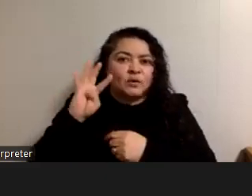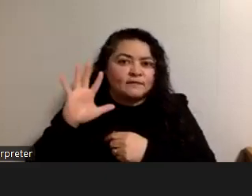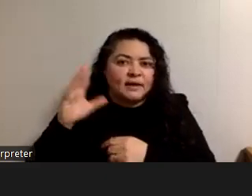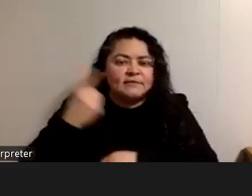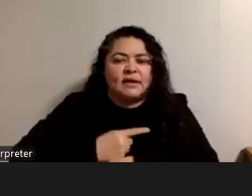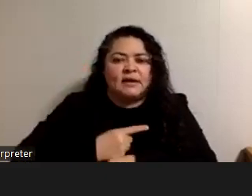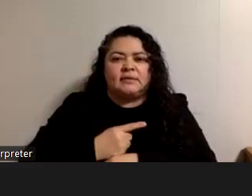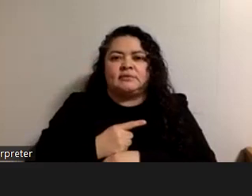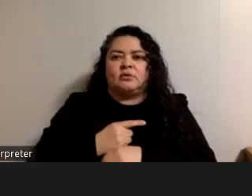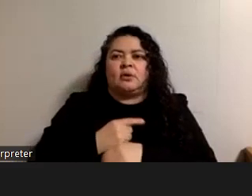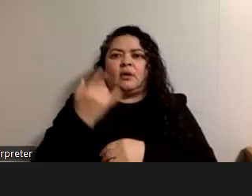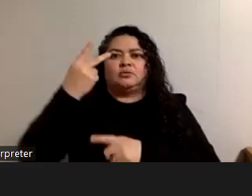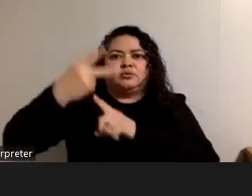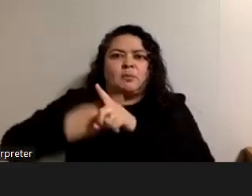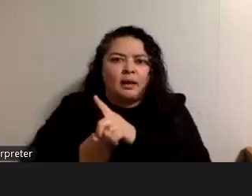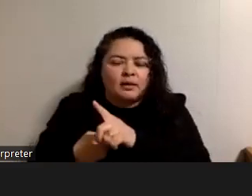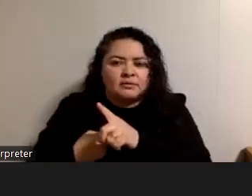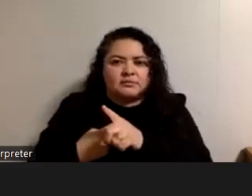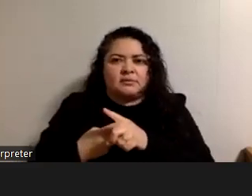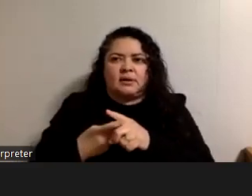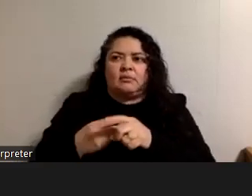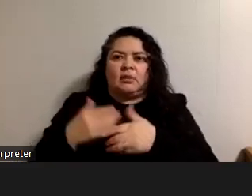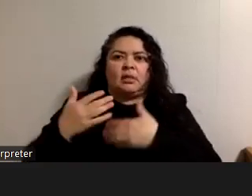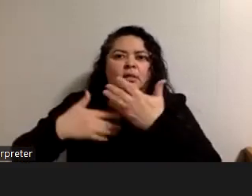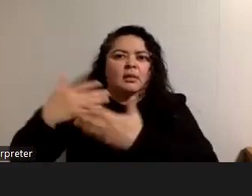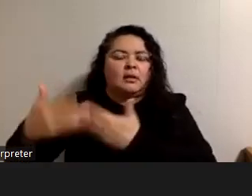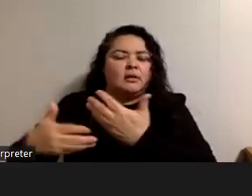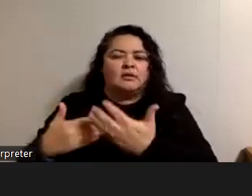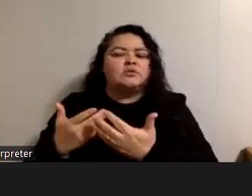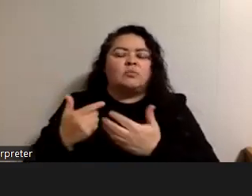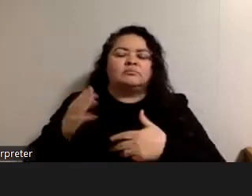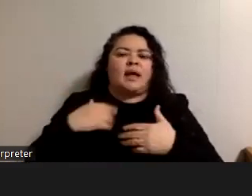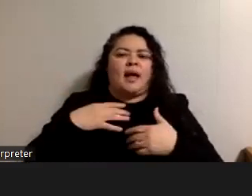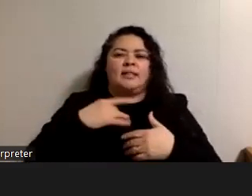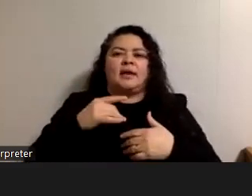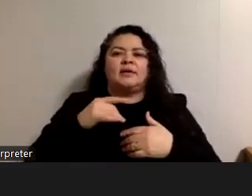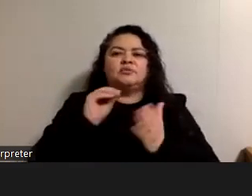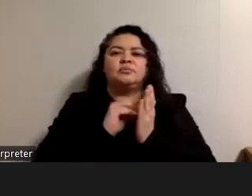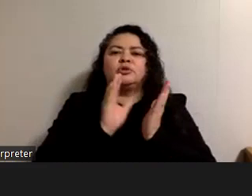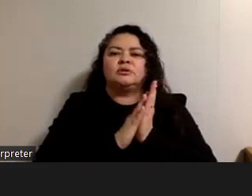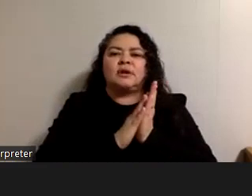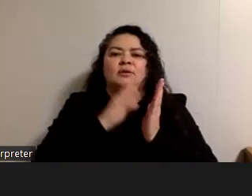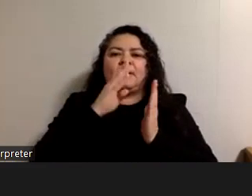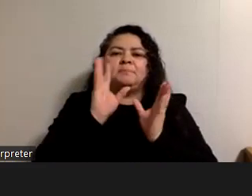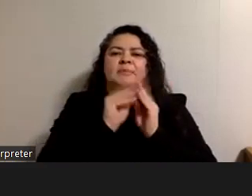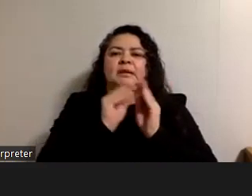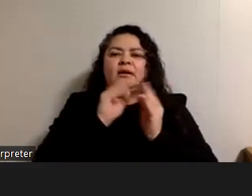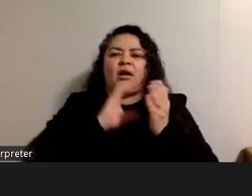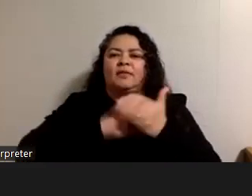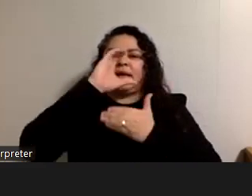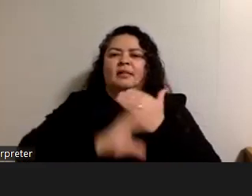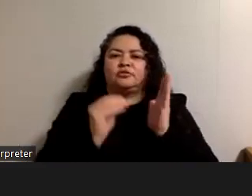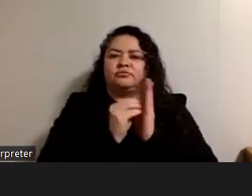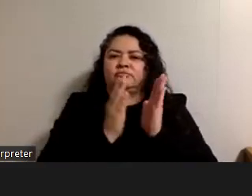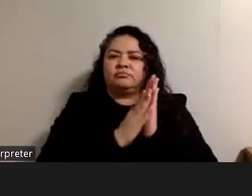of a sudden we're bleeding into two months that we let go by so i like to put a meeting on the calendar even if we might eventually delete